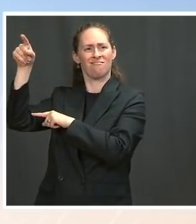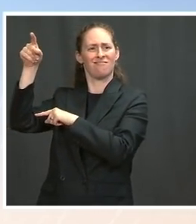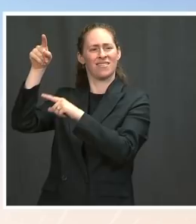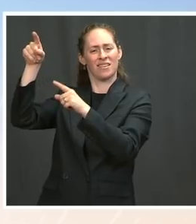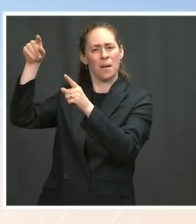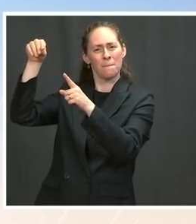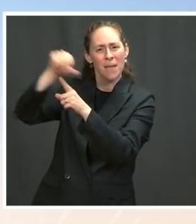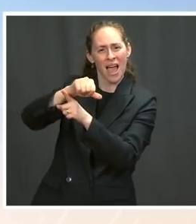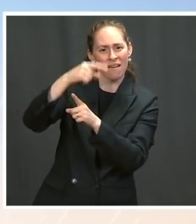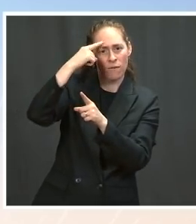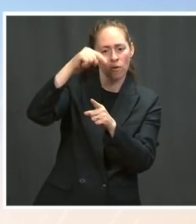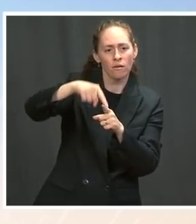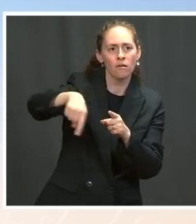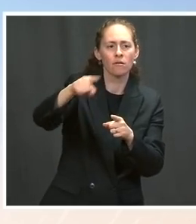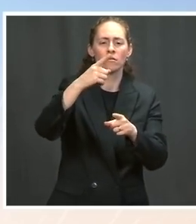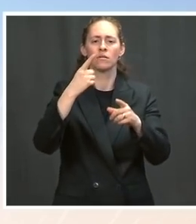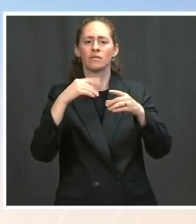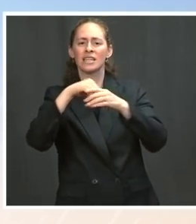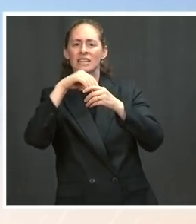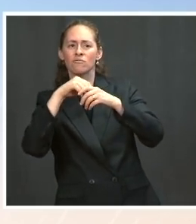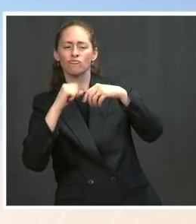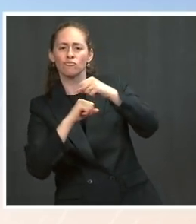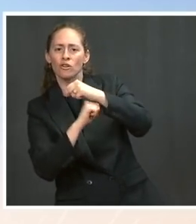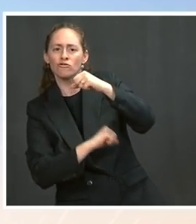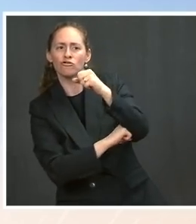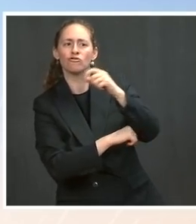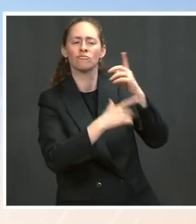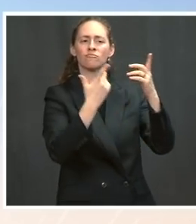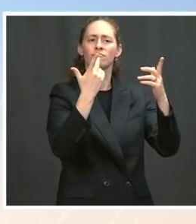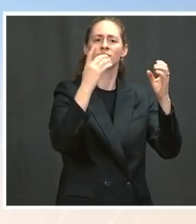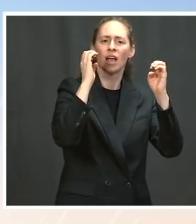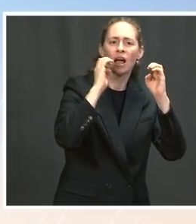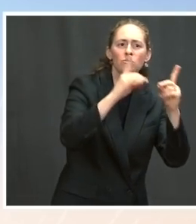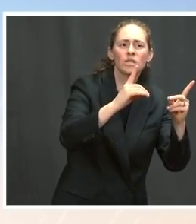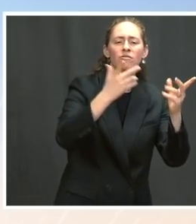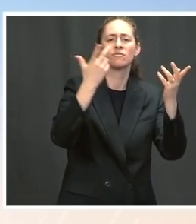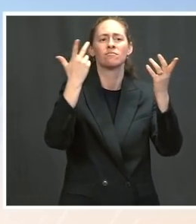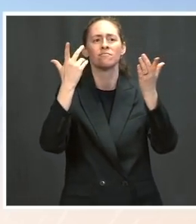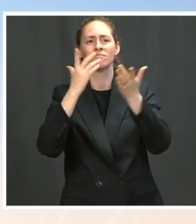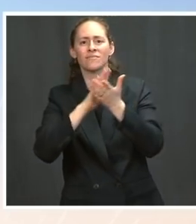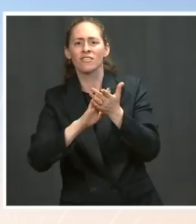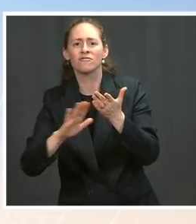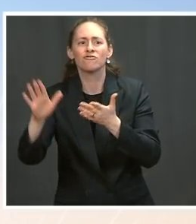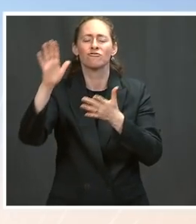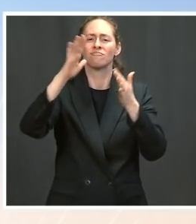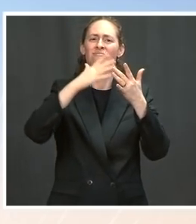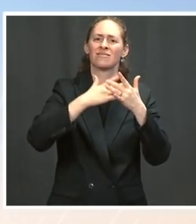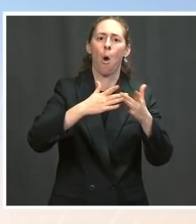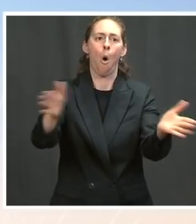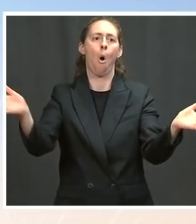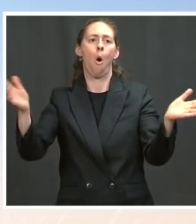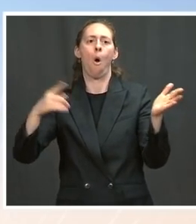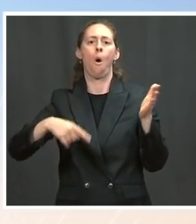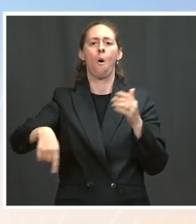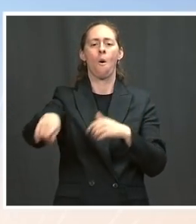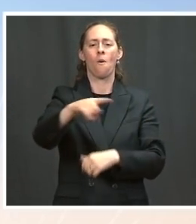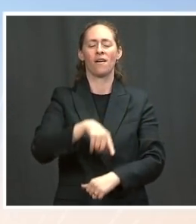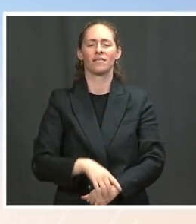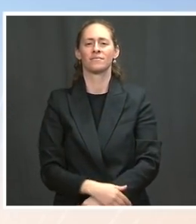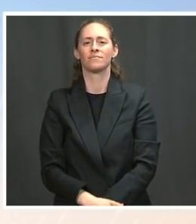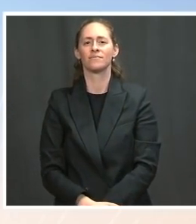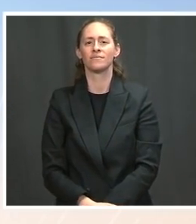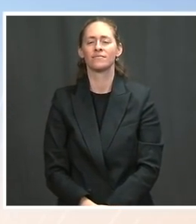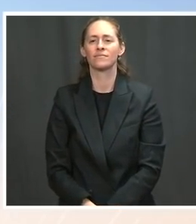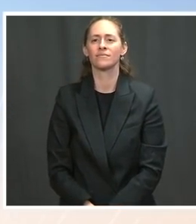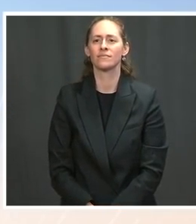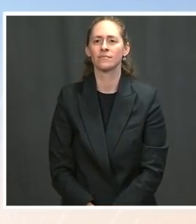in childcare and education, something that there is broad support for across the country. Go ahead. Thank you, Jen. I have two questions. I just